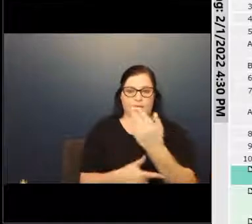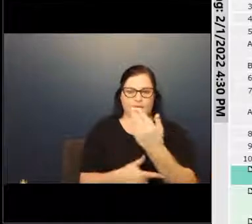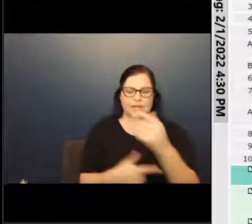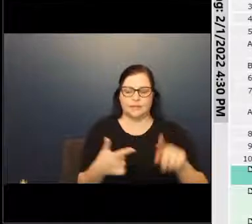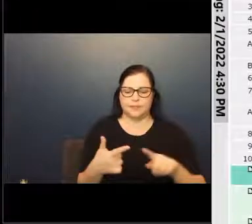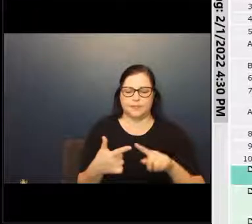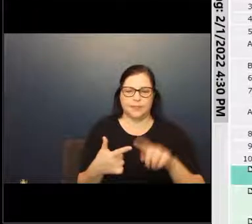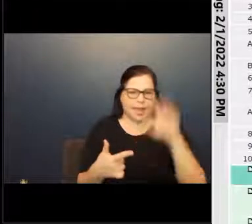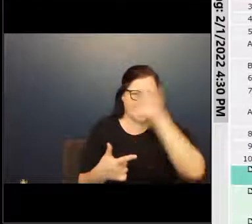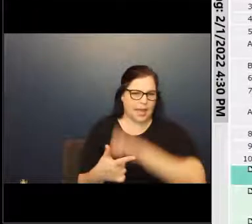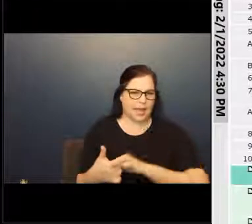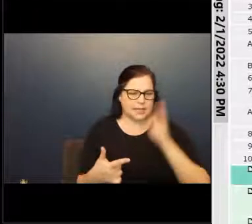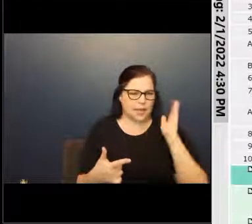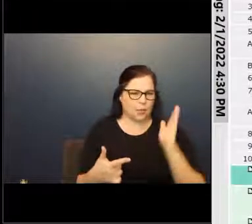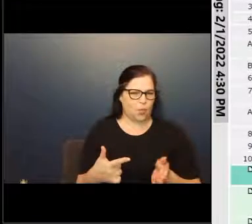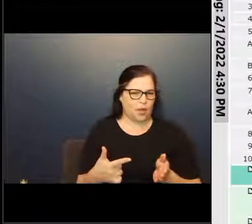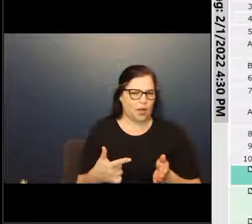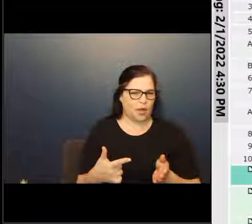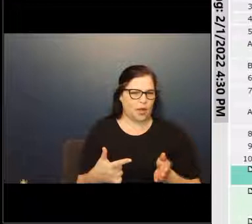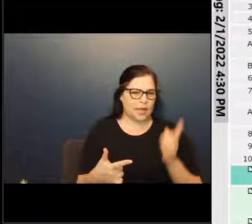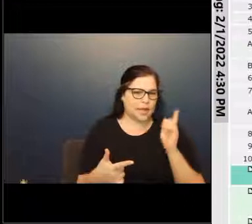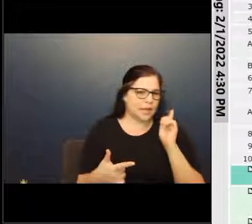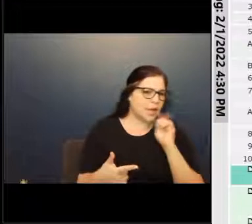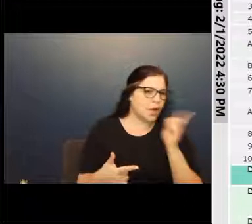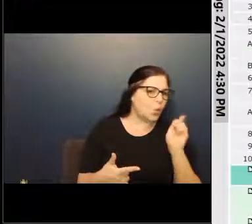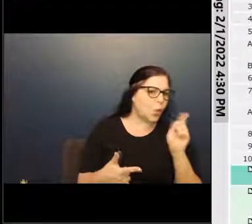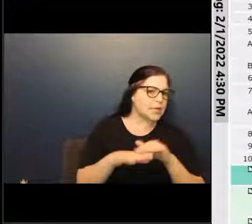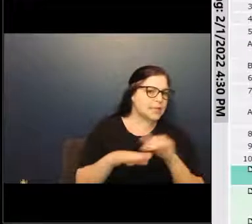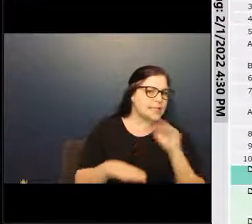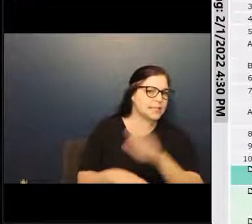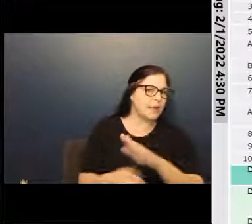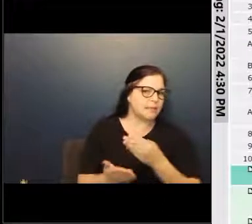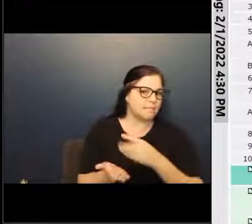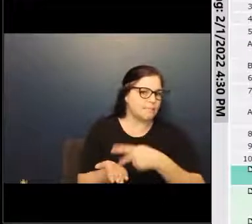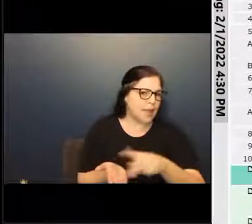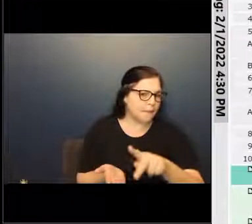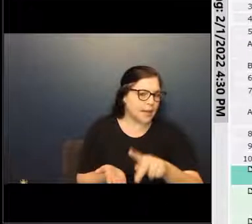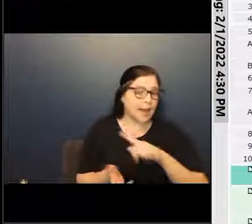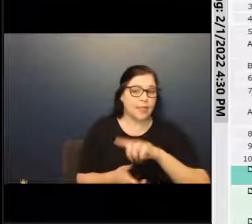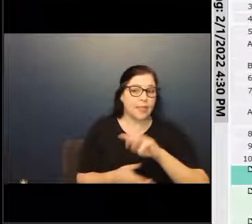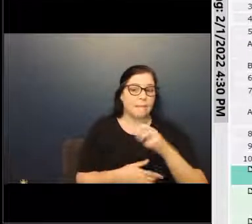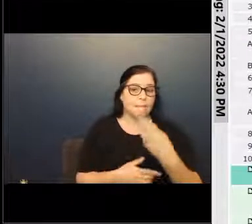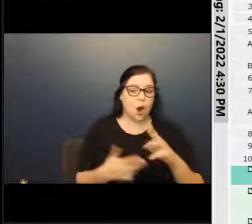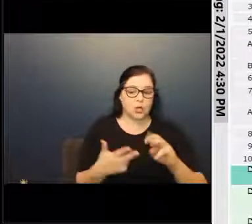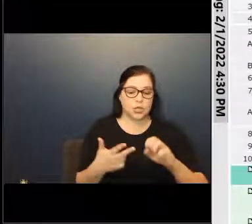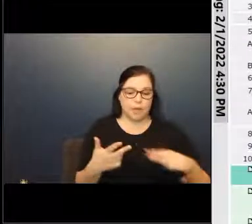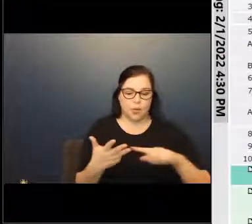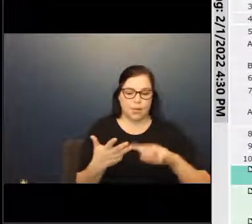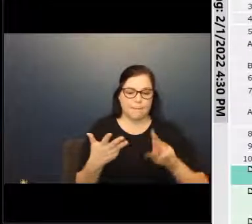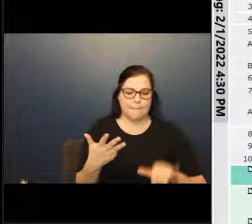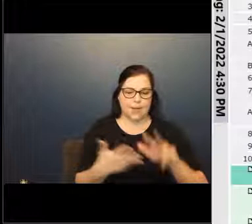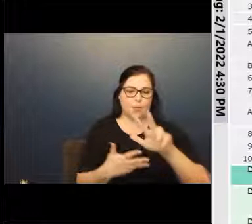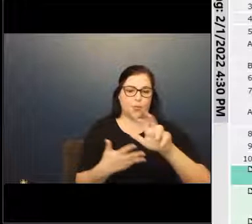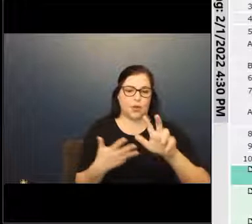I guess I will hear from, uh, personnel on where to make the payment, where to remit it. And then starting in March, April, May will be 300,